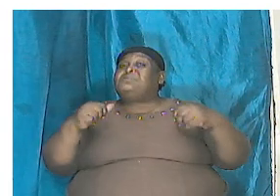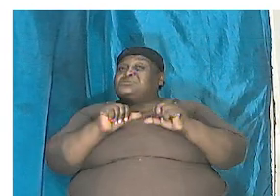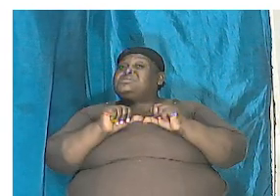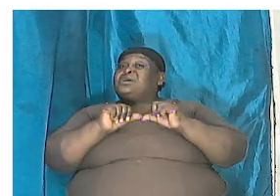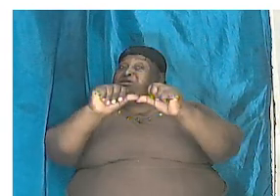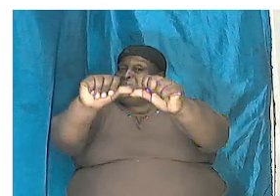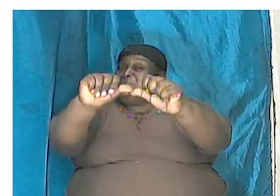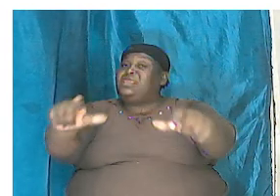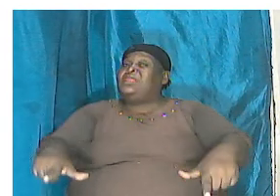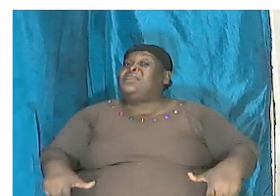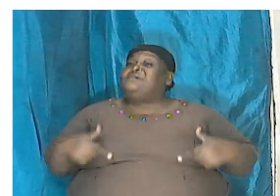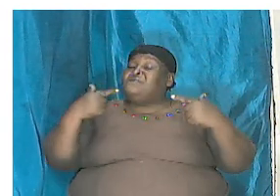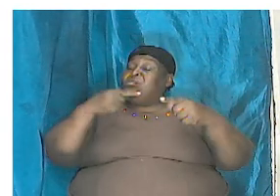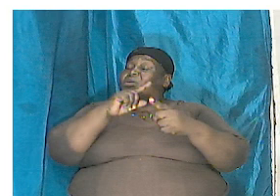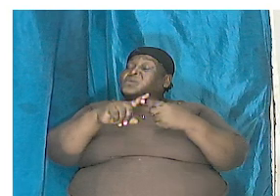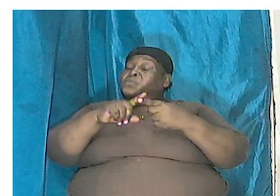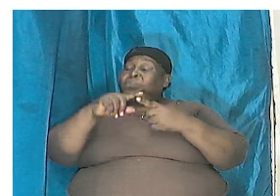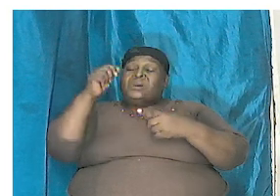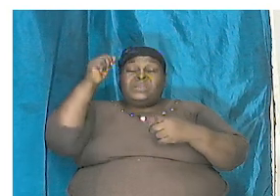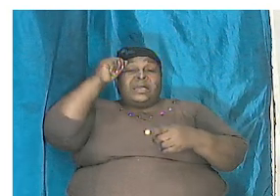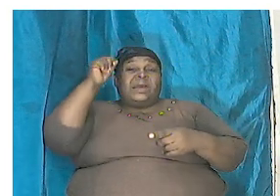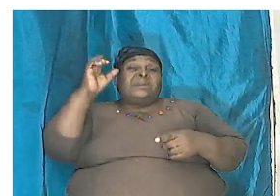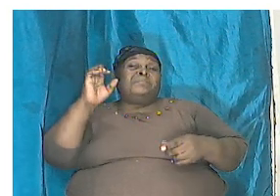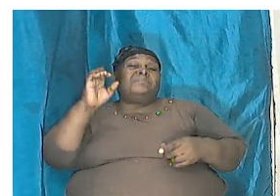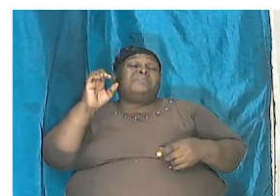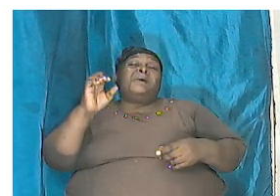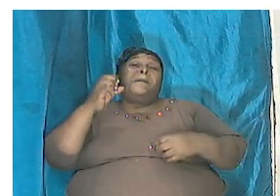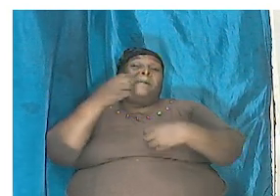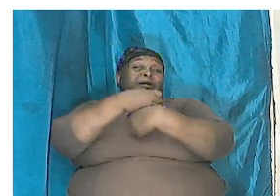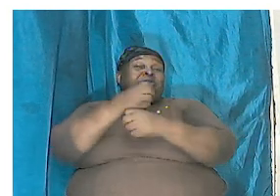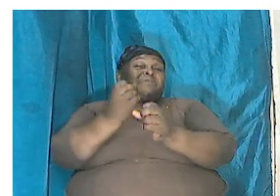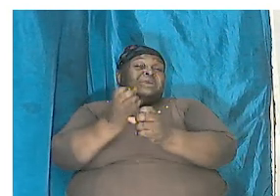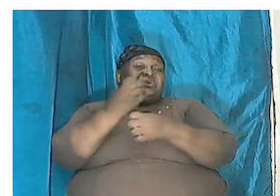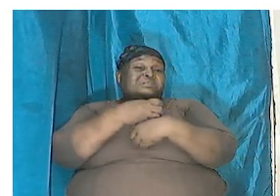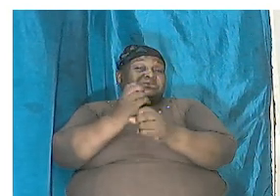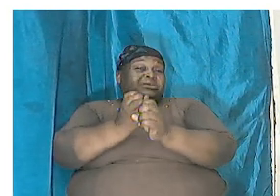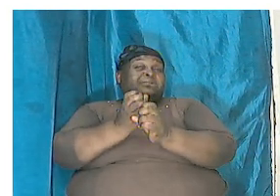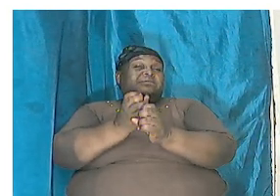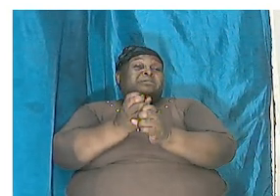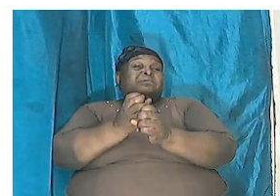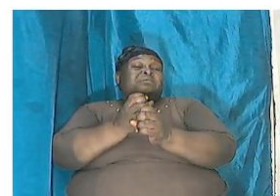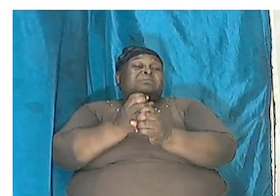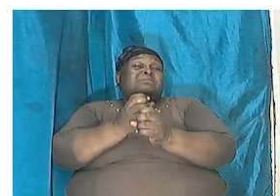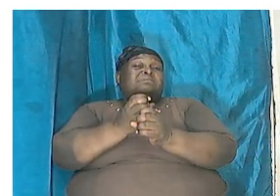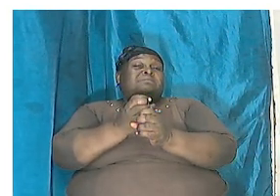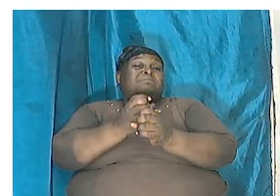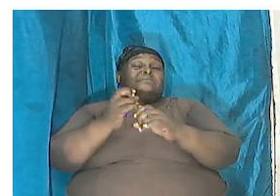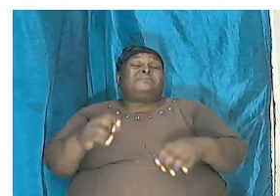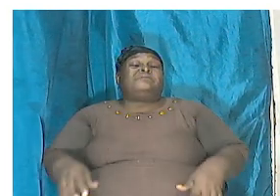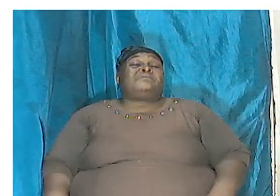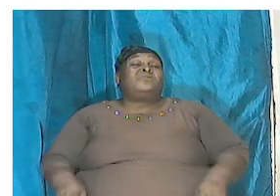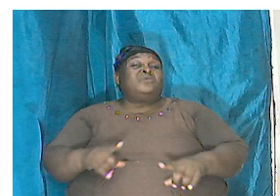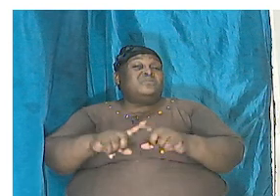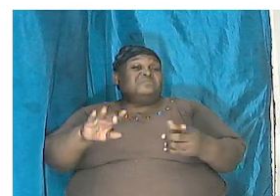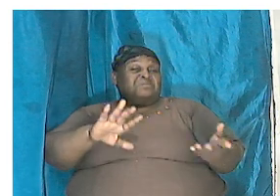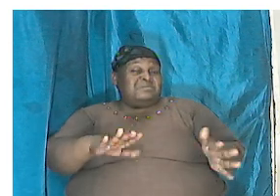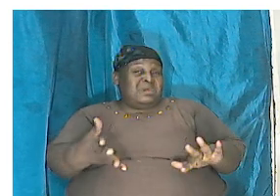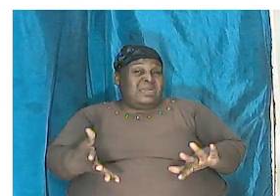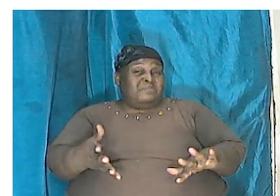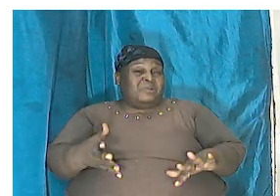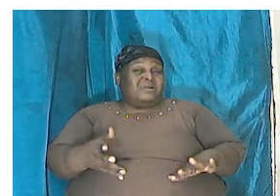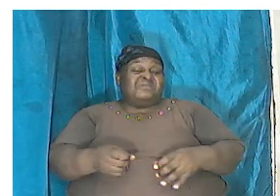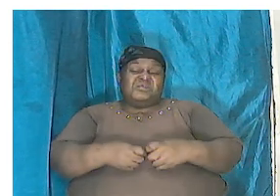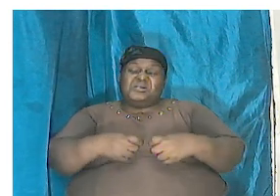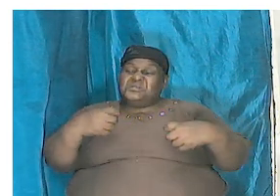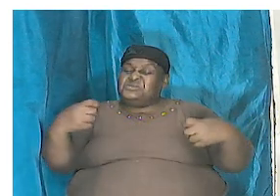was made and at the time when Adam and Eve was made before they sinned the dinosaurs would have been around could not die because